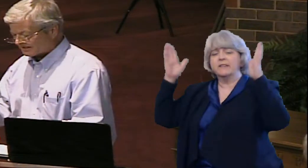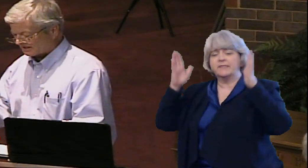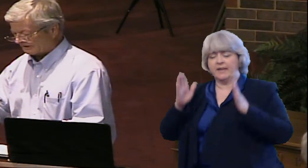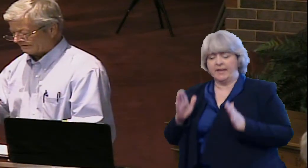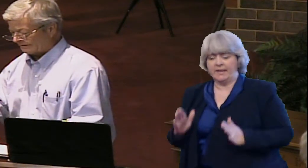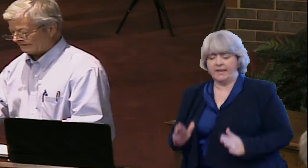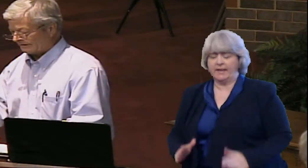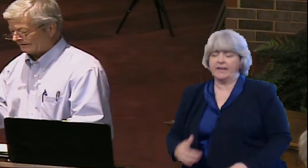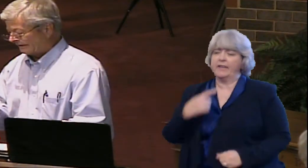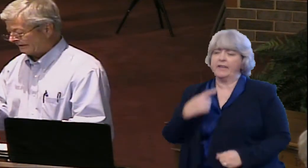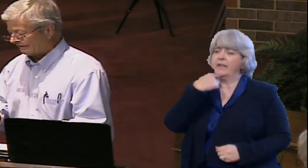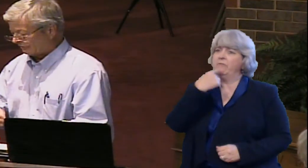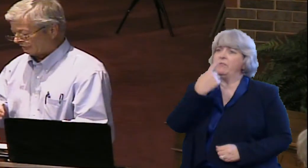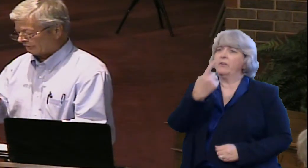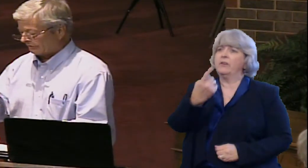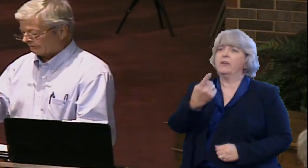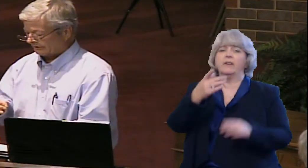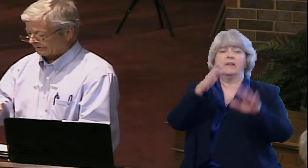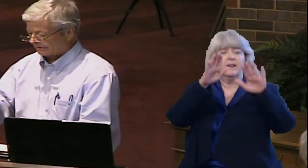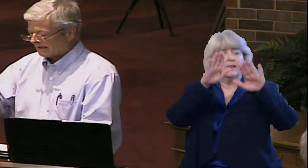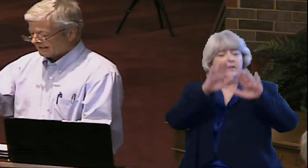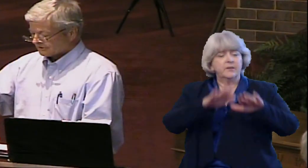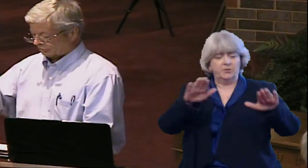obey